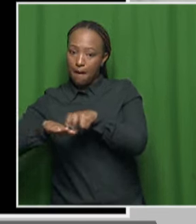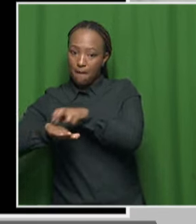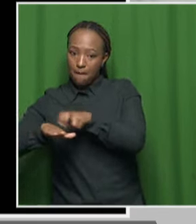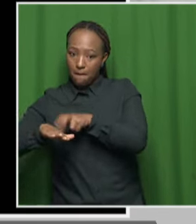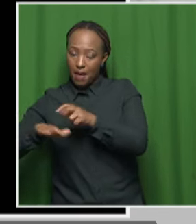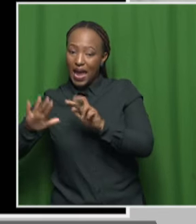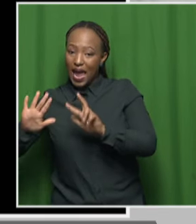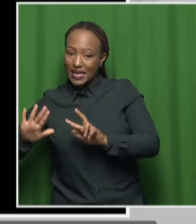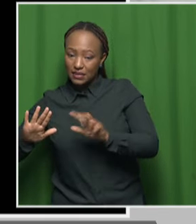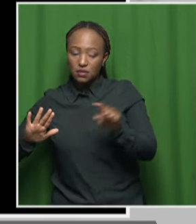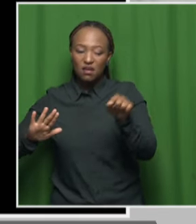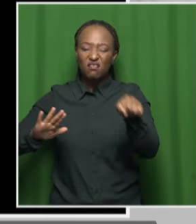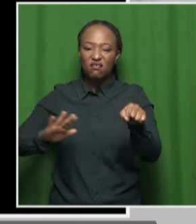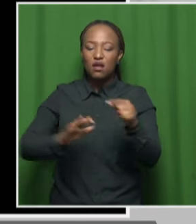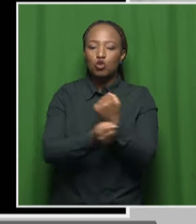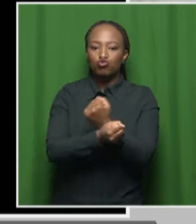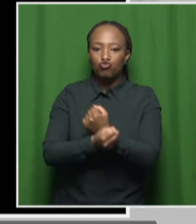truck.